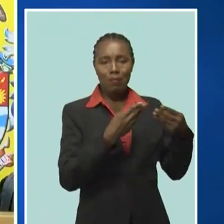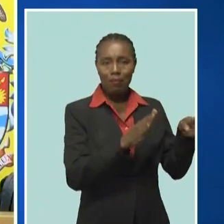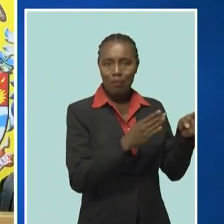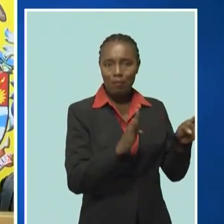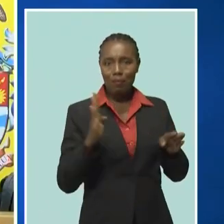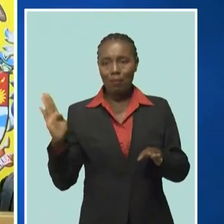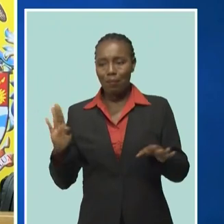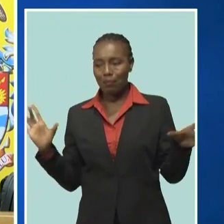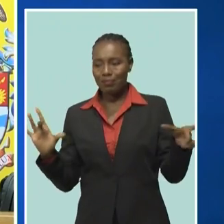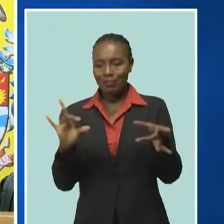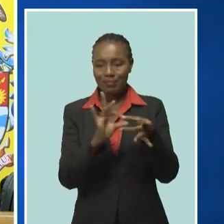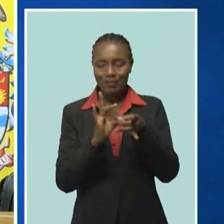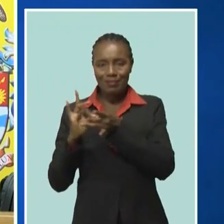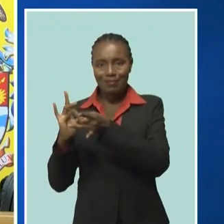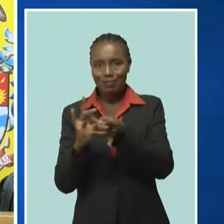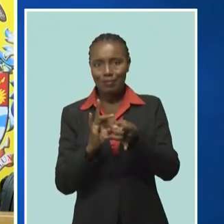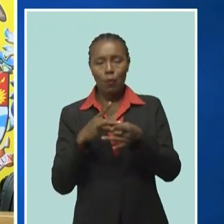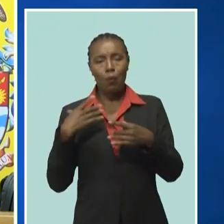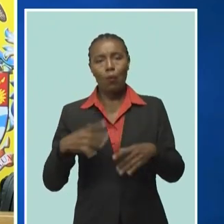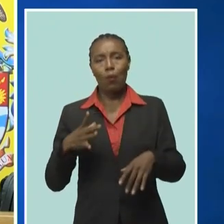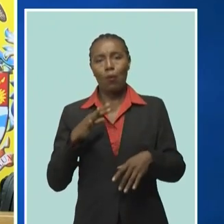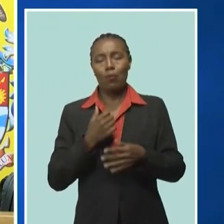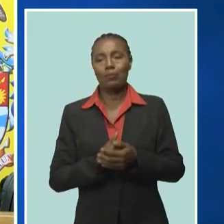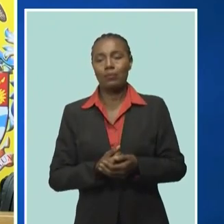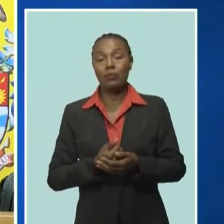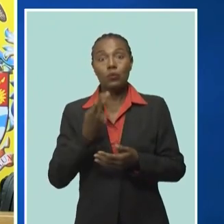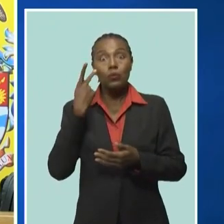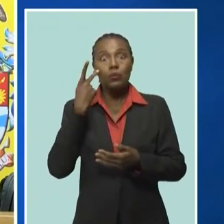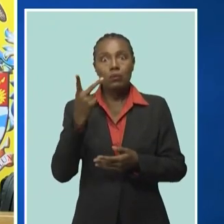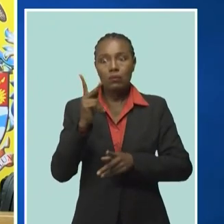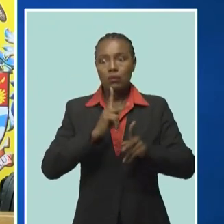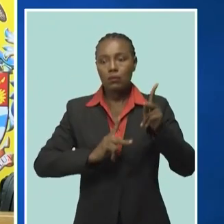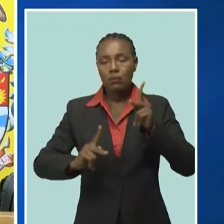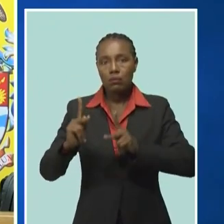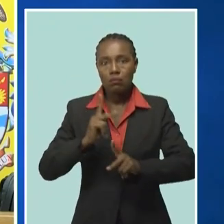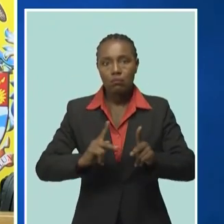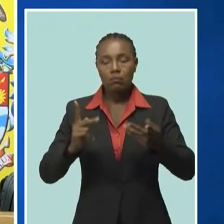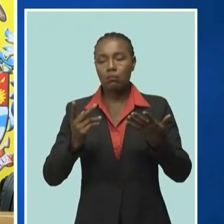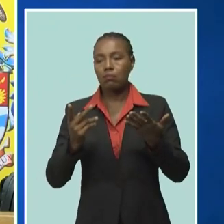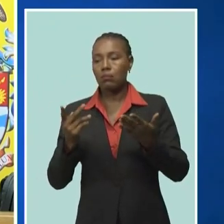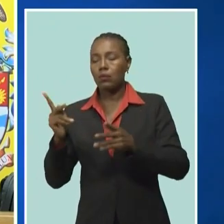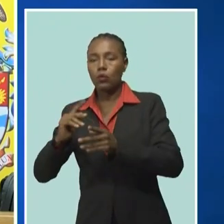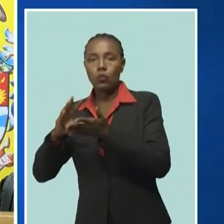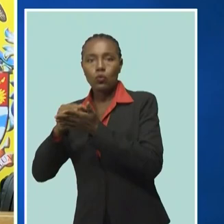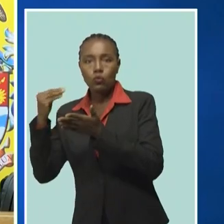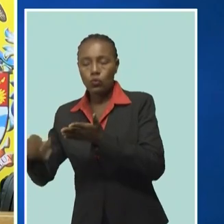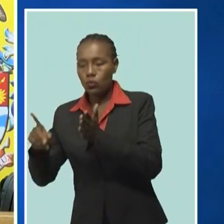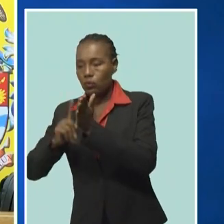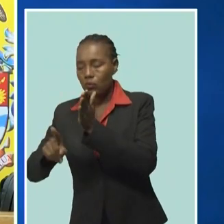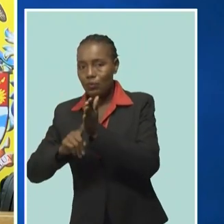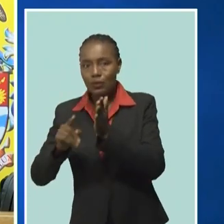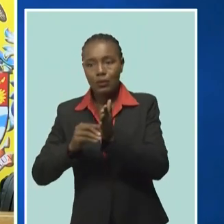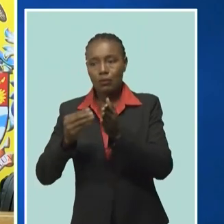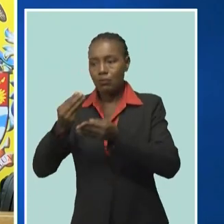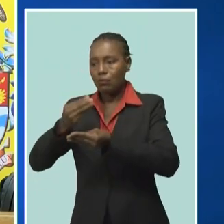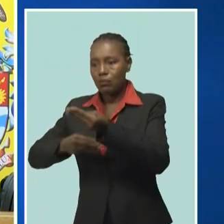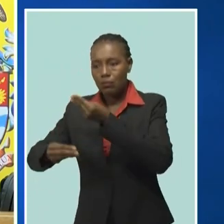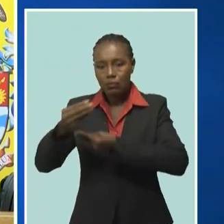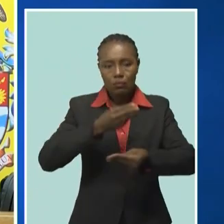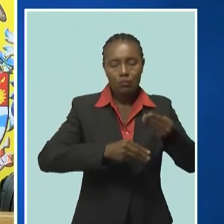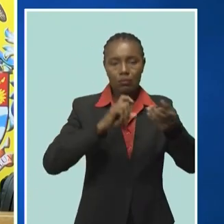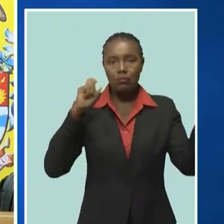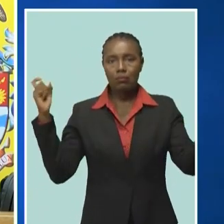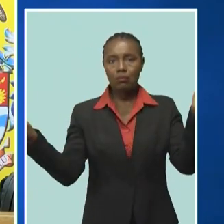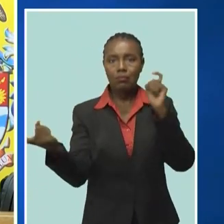activities including the exchange of faculty members and research students We see Panamanian students pursuing